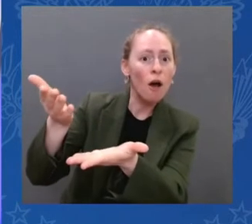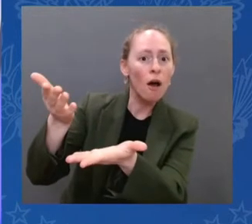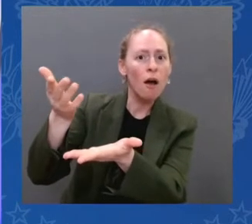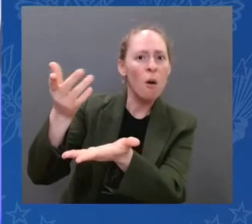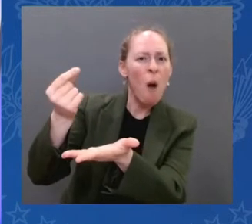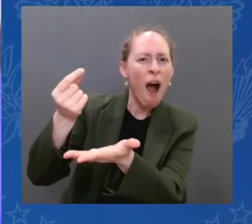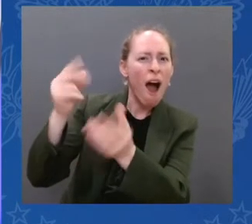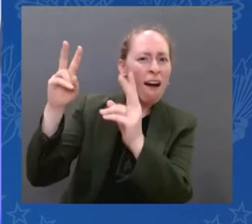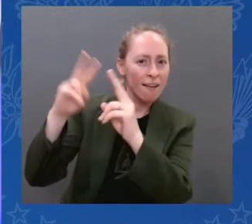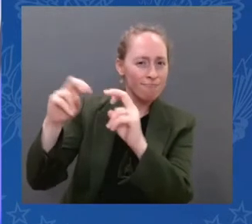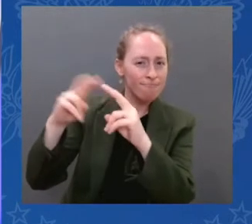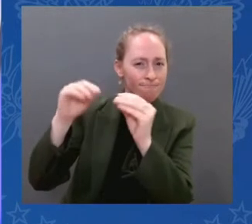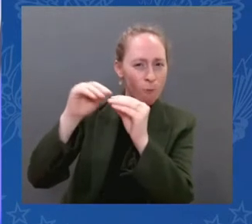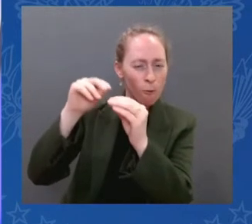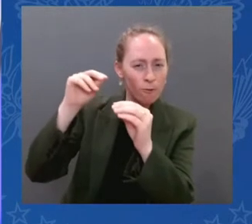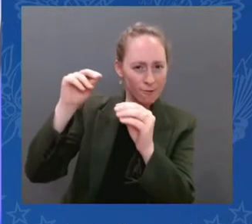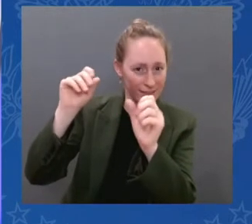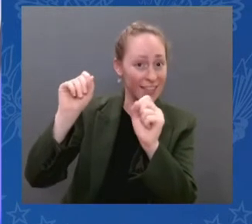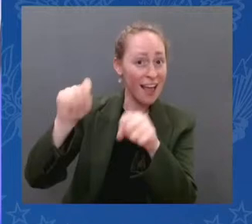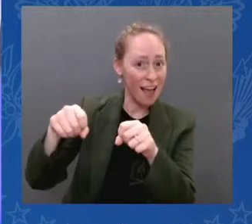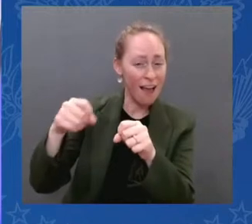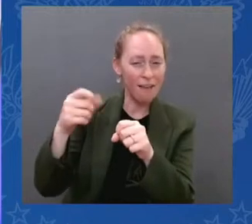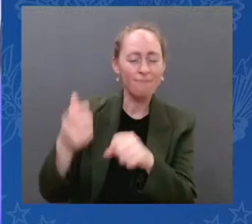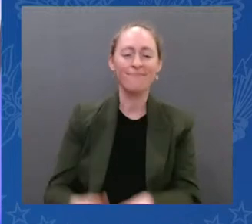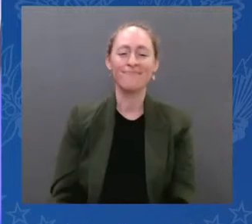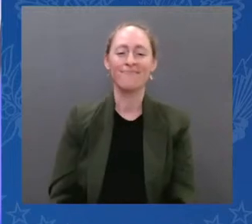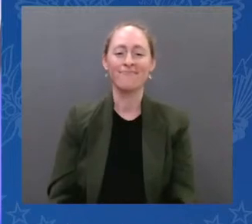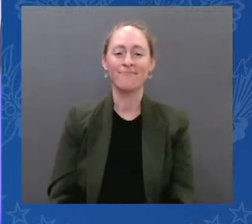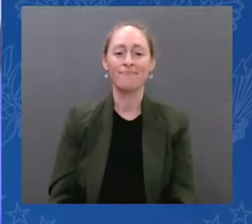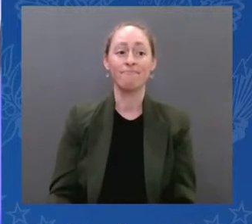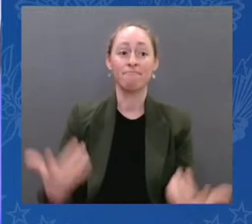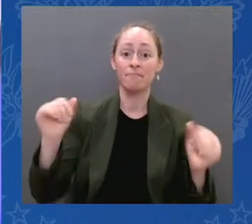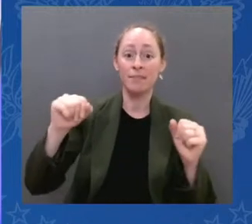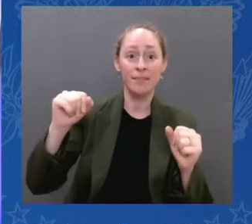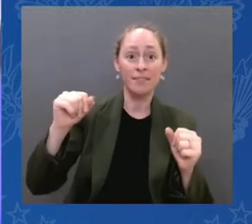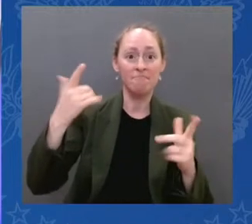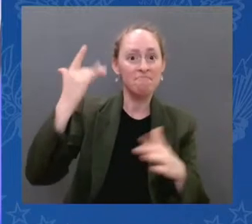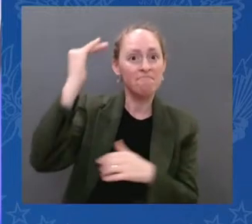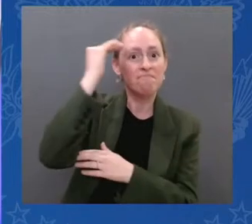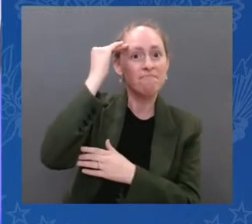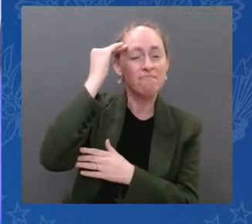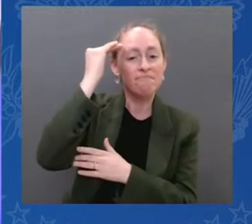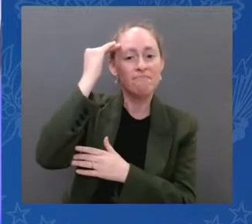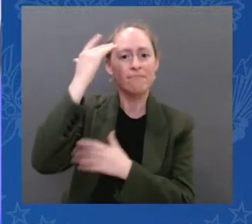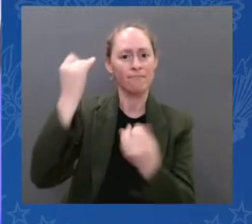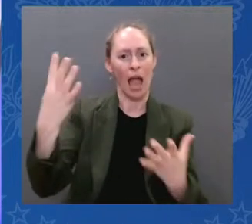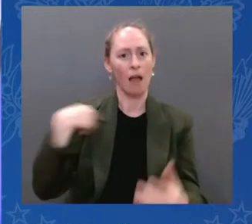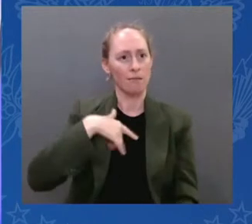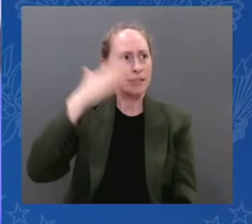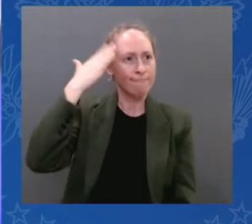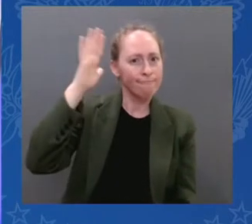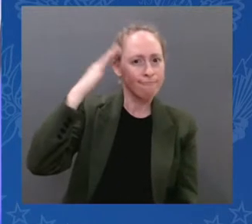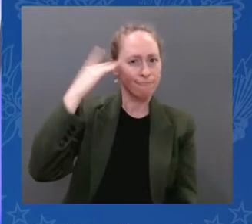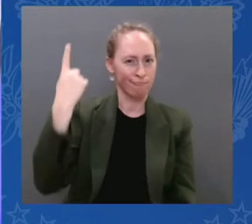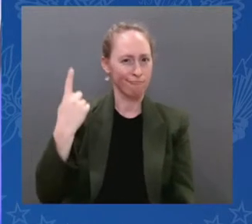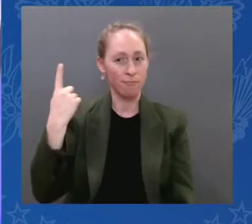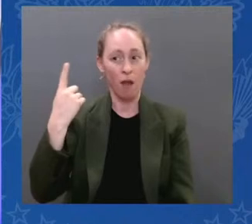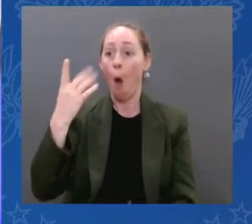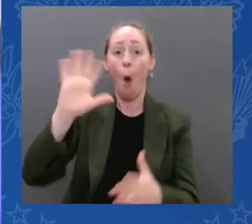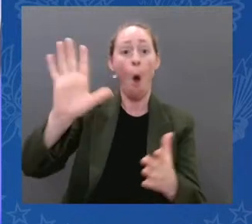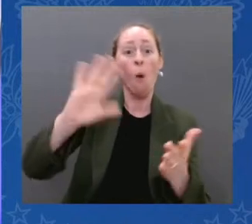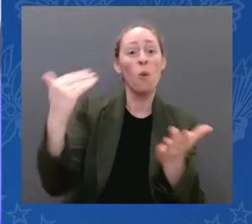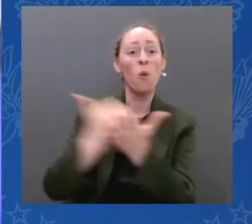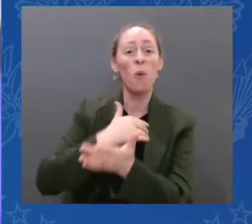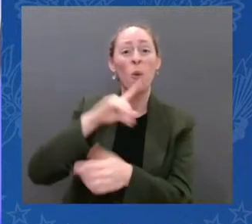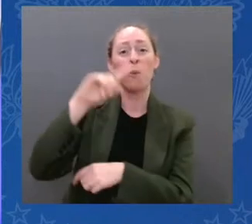even know what the questions are yet. This is what's happening. And it's because of this wonderful